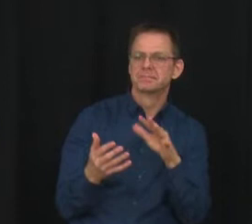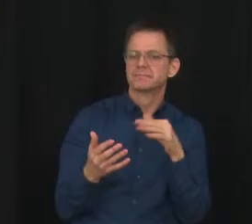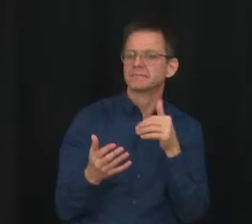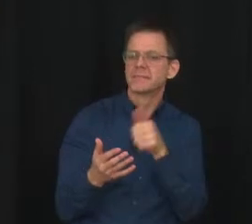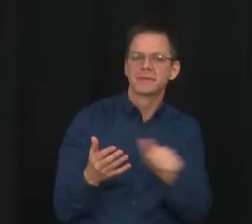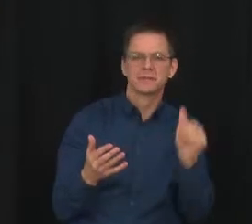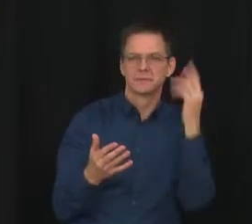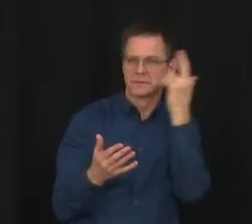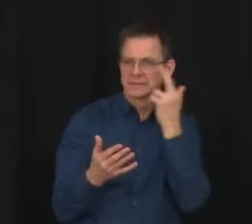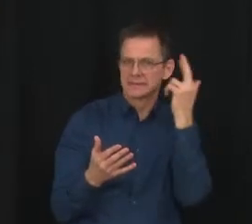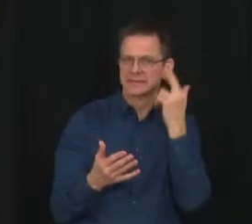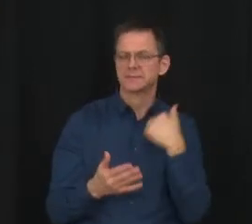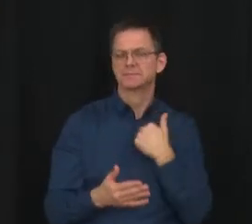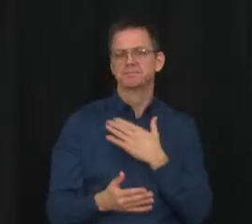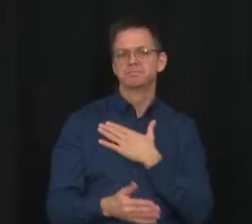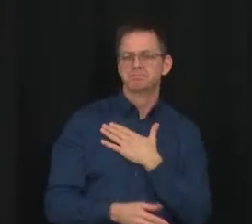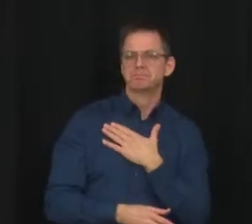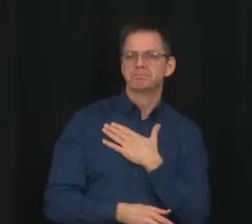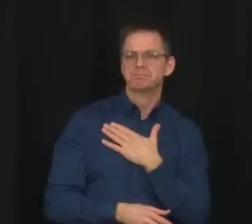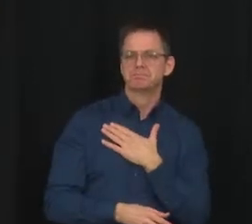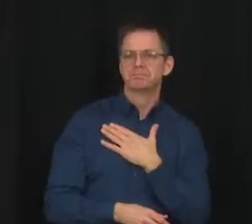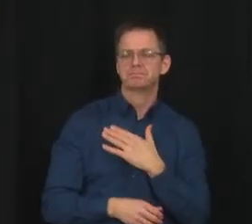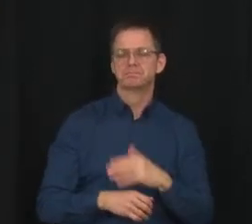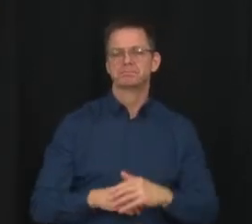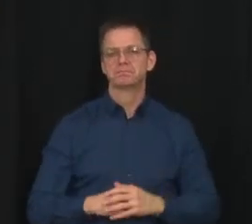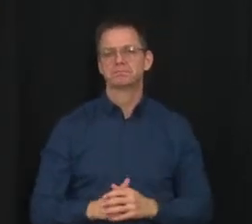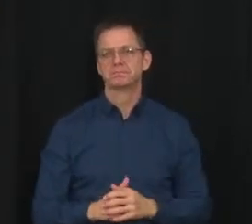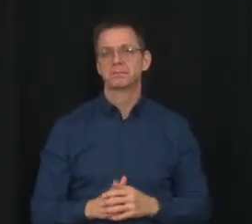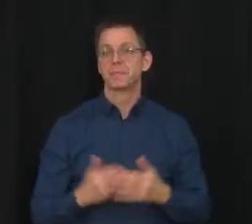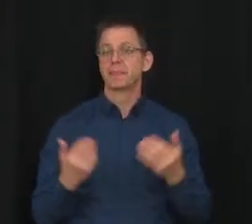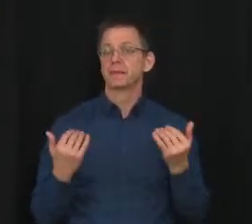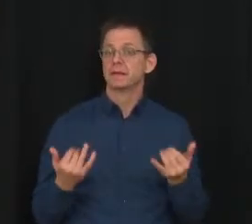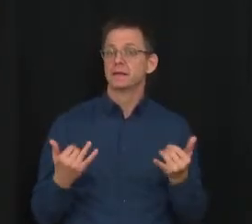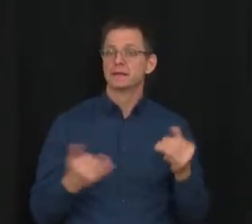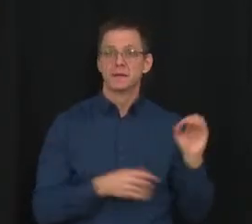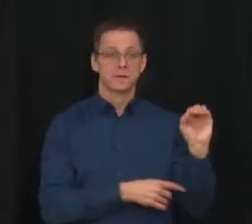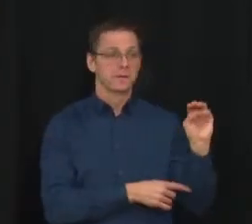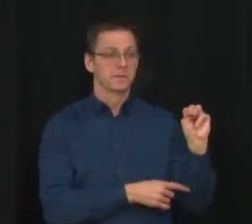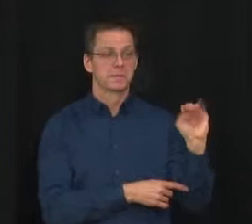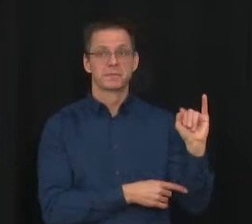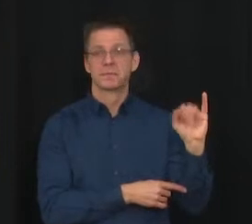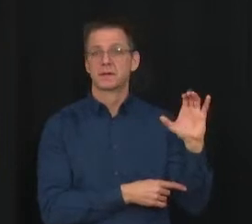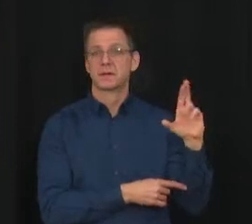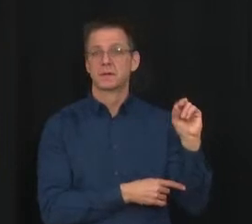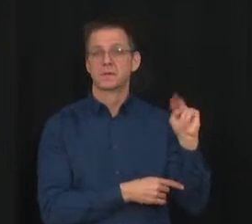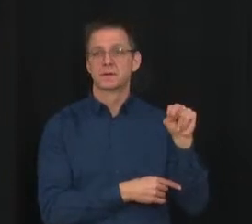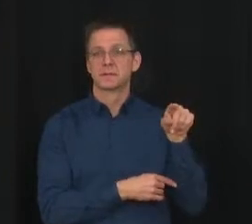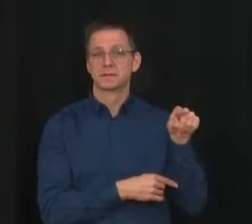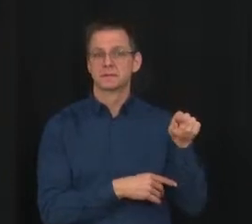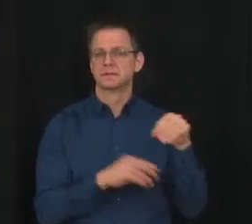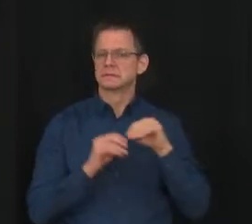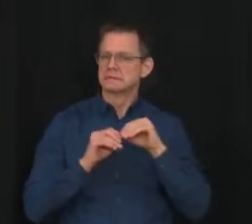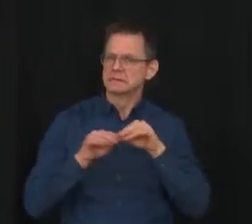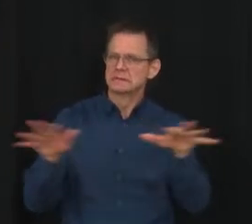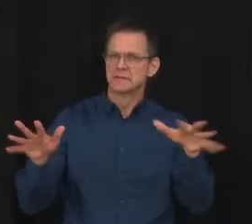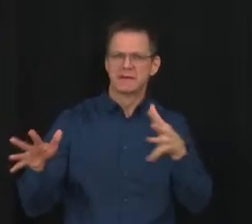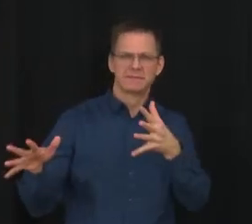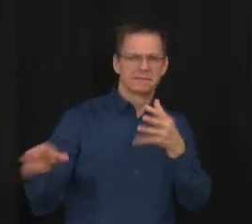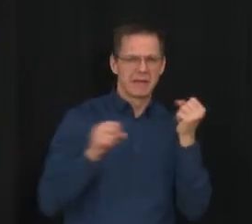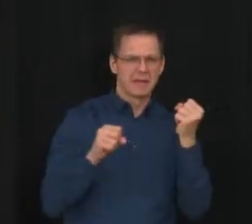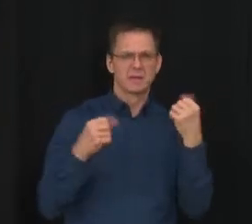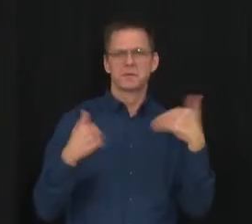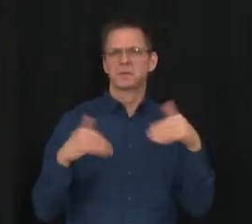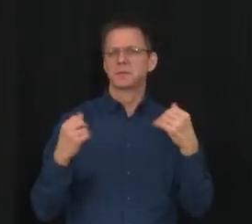know the rampant spread of Omicron has made this a challenging start to 2022 for many Albertans, including parents, children,